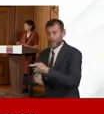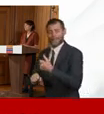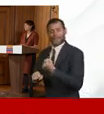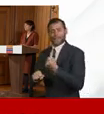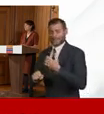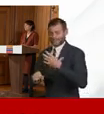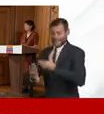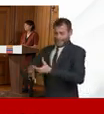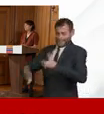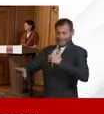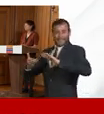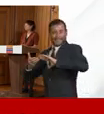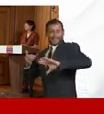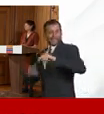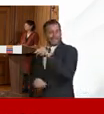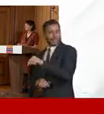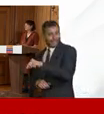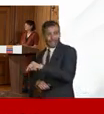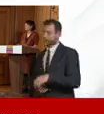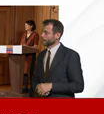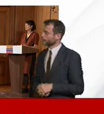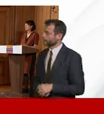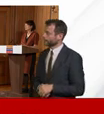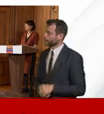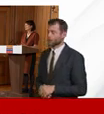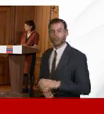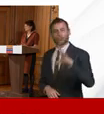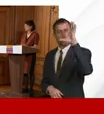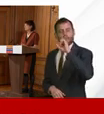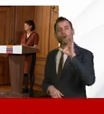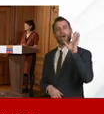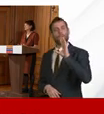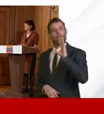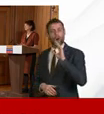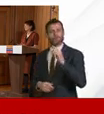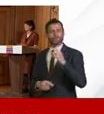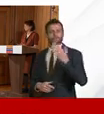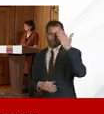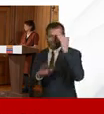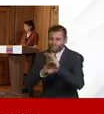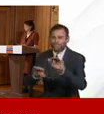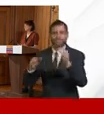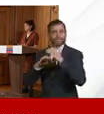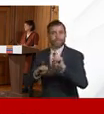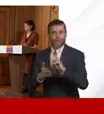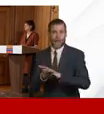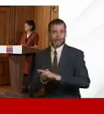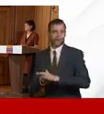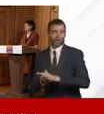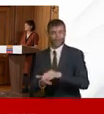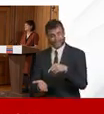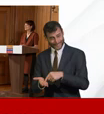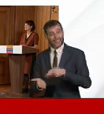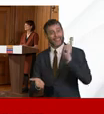the other thing is important to remember the fundamentals of our early campaign which is around hand washing uh maintaining that frequently so if there are